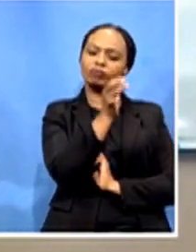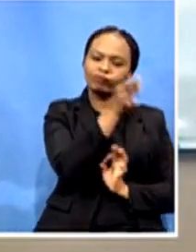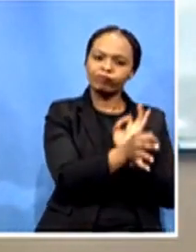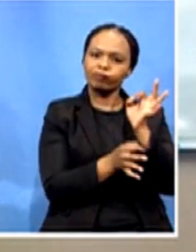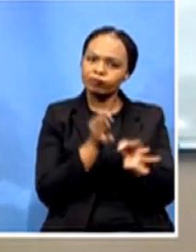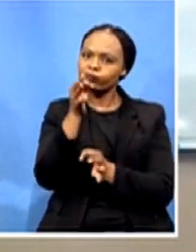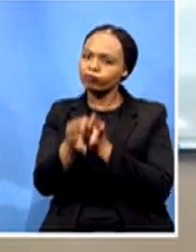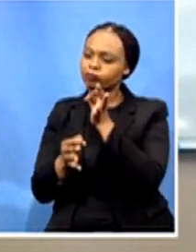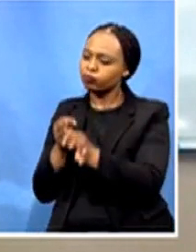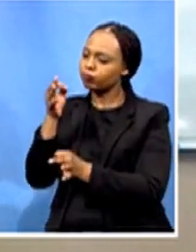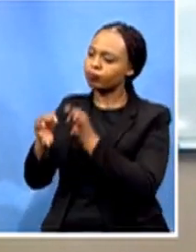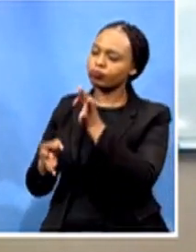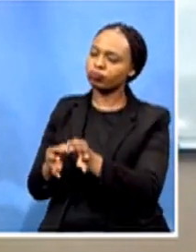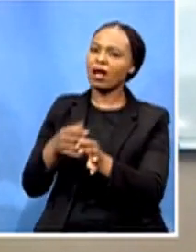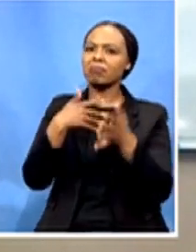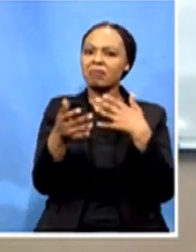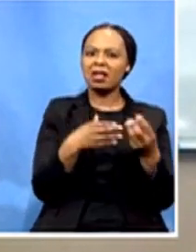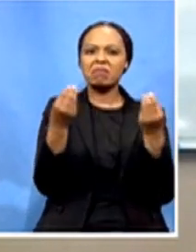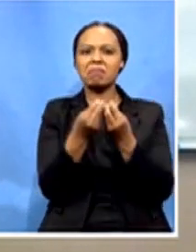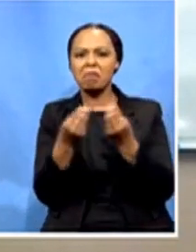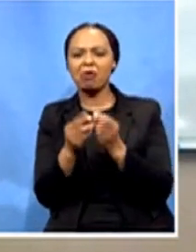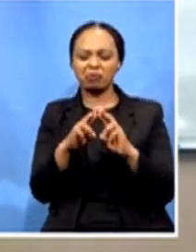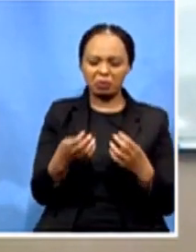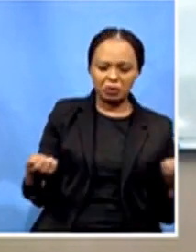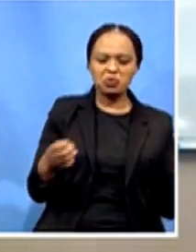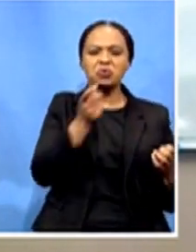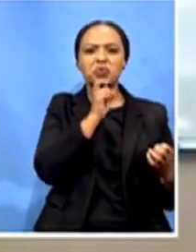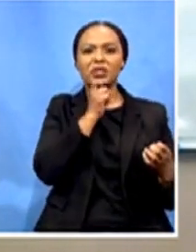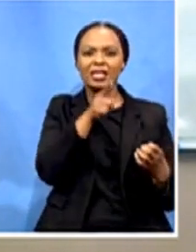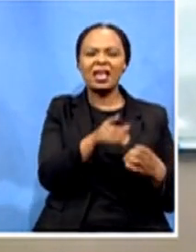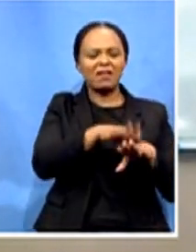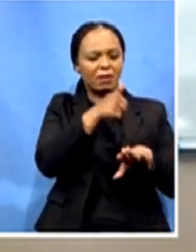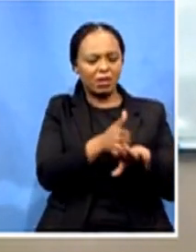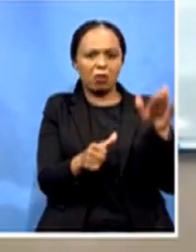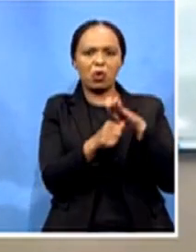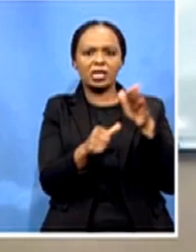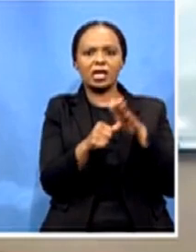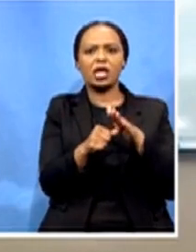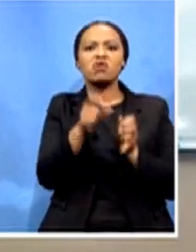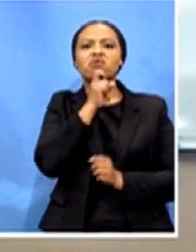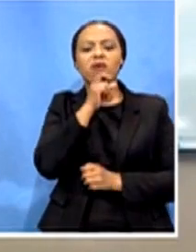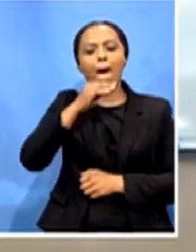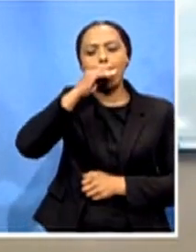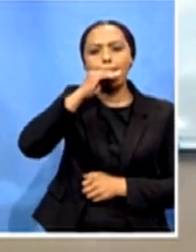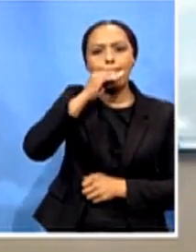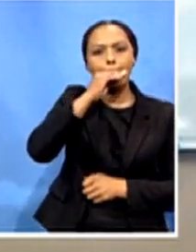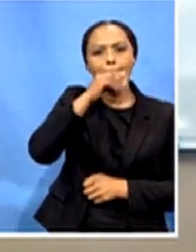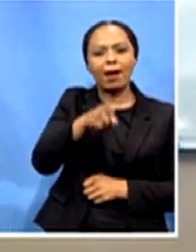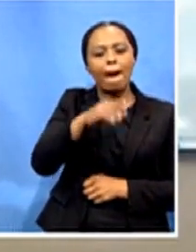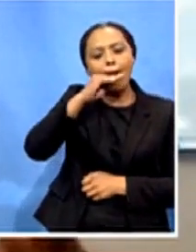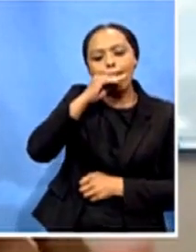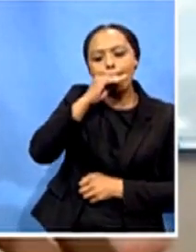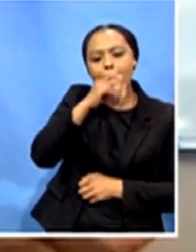printed material is fundamentally polymers or plastics well for lack of a better word but the plastics that we are using are biodegradable